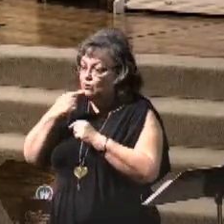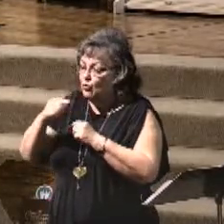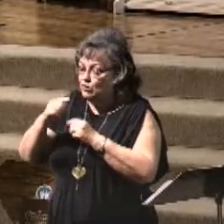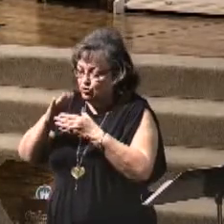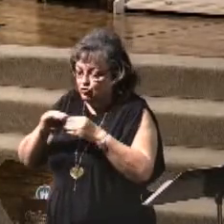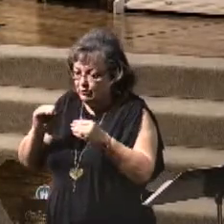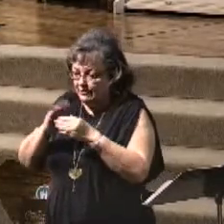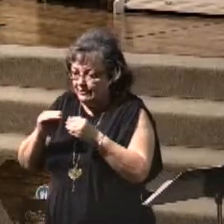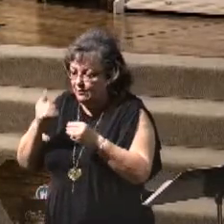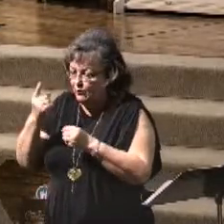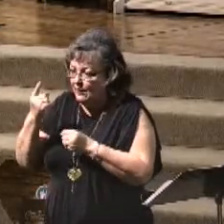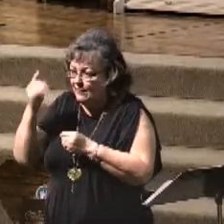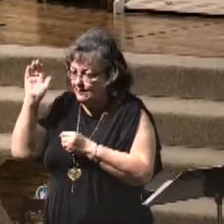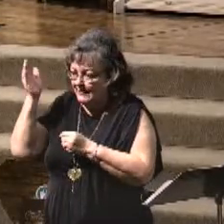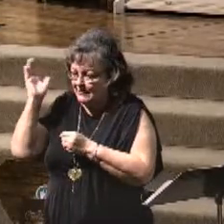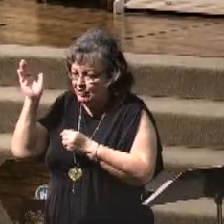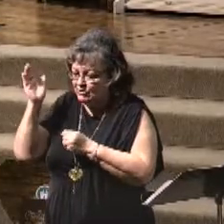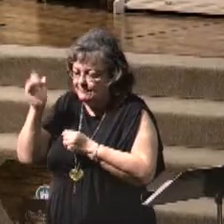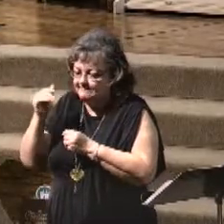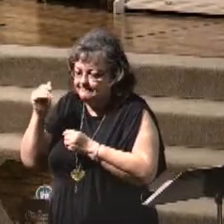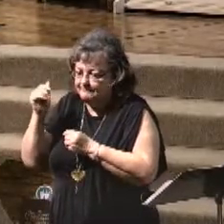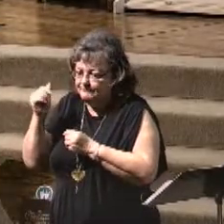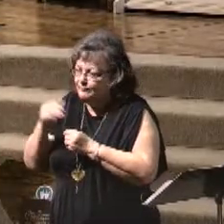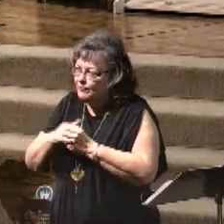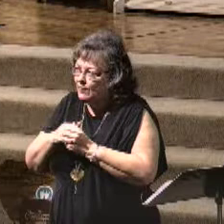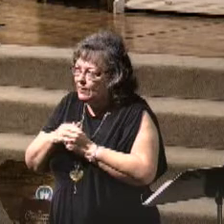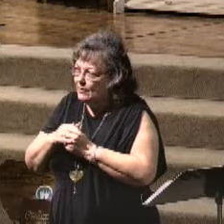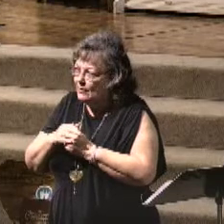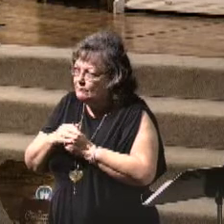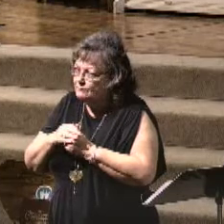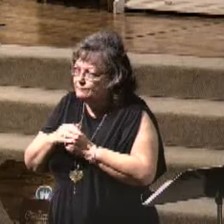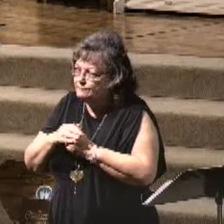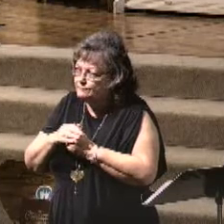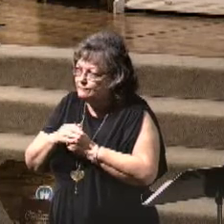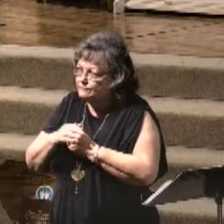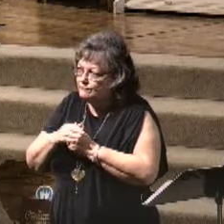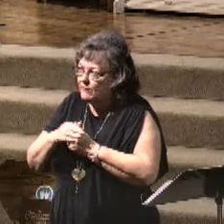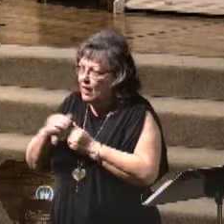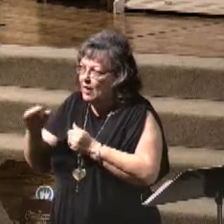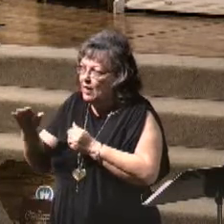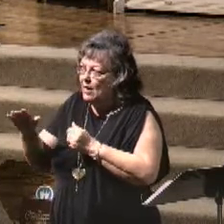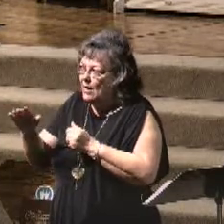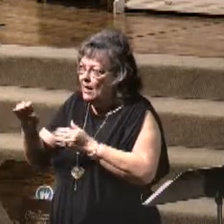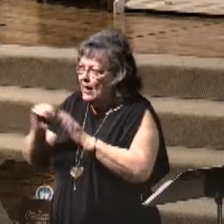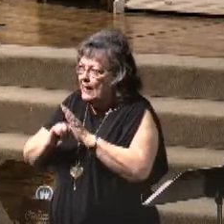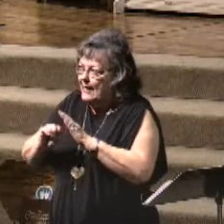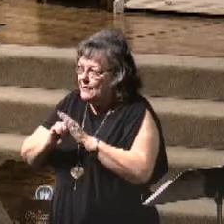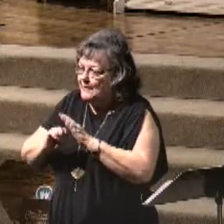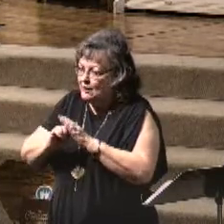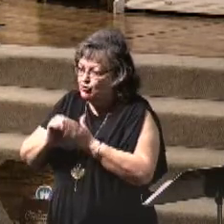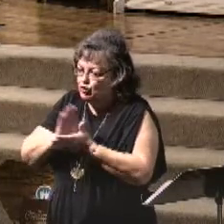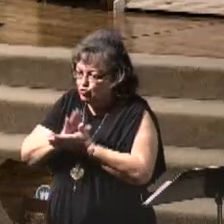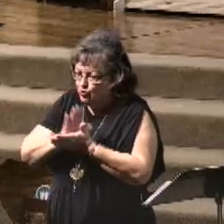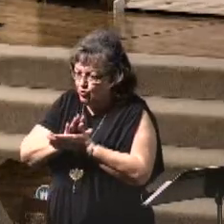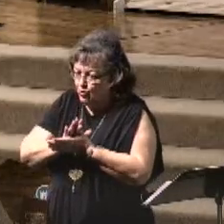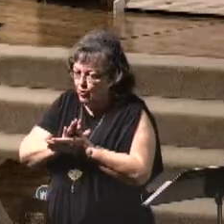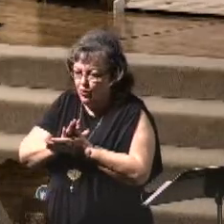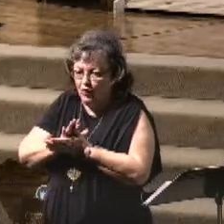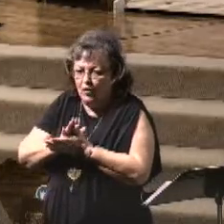In one of his messages, he told about how that a school, an elementary school in North Carolina caught fire.